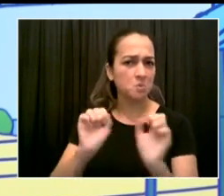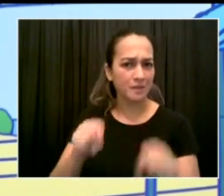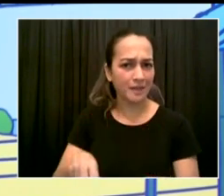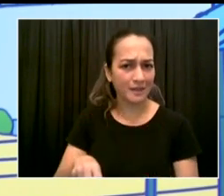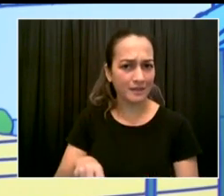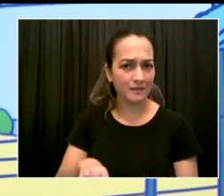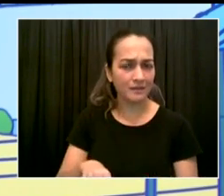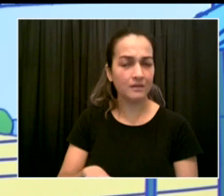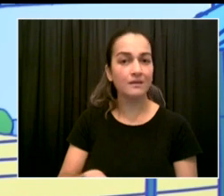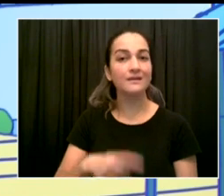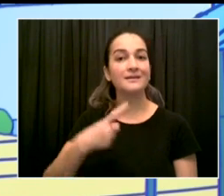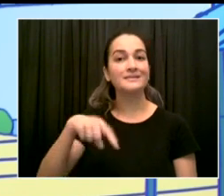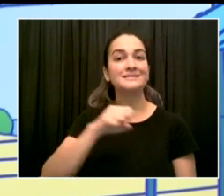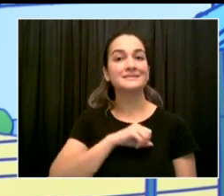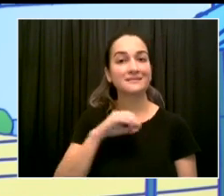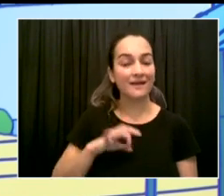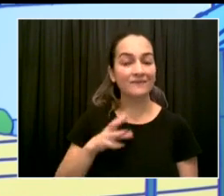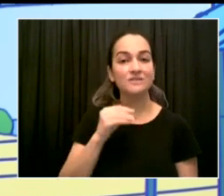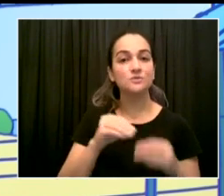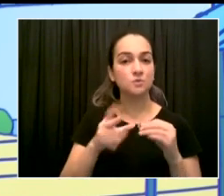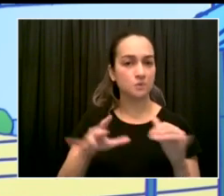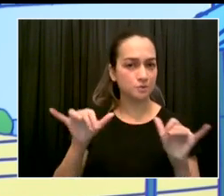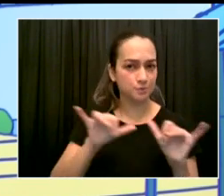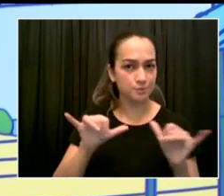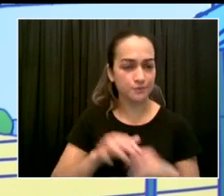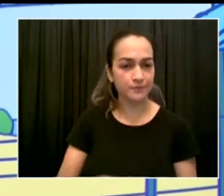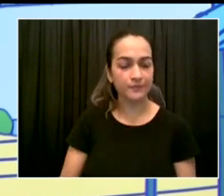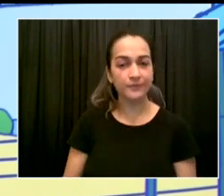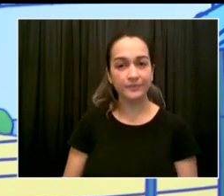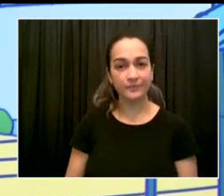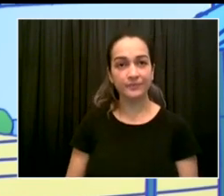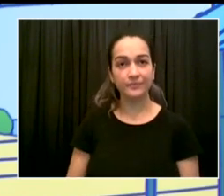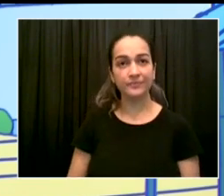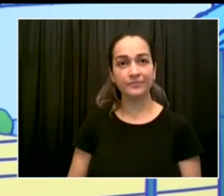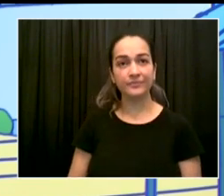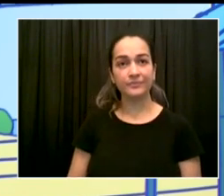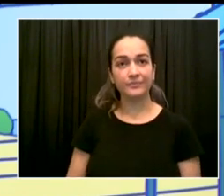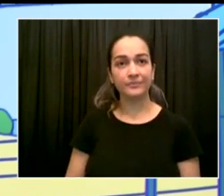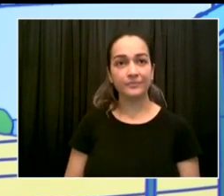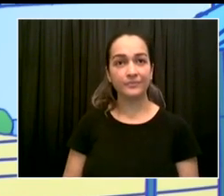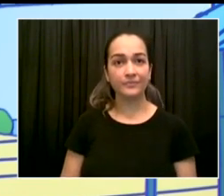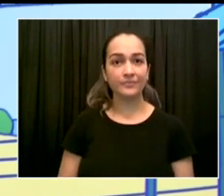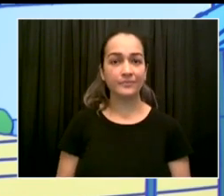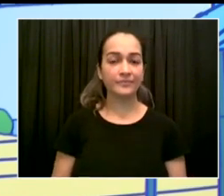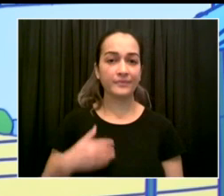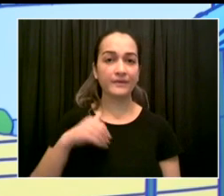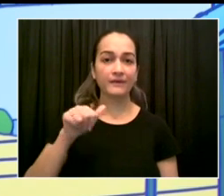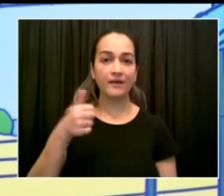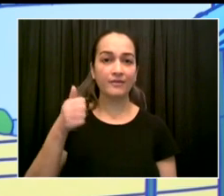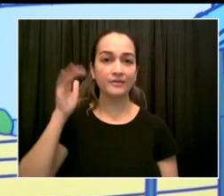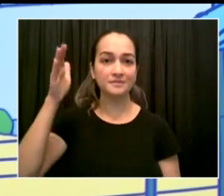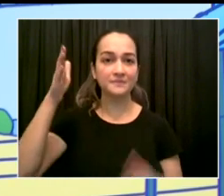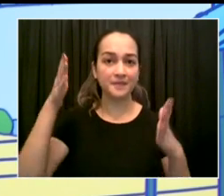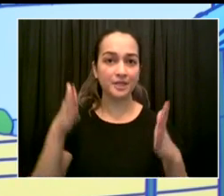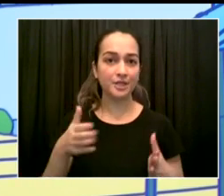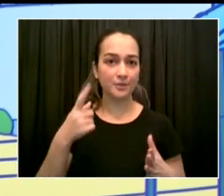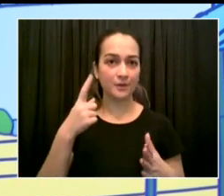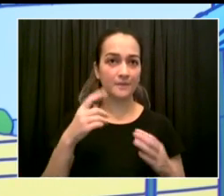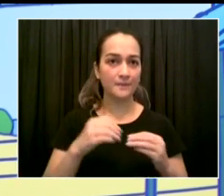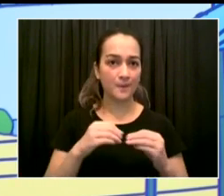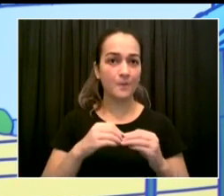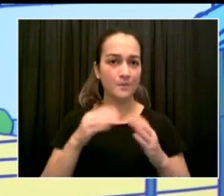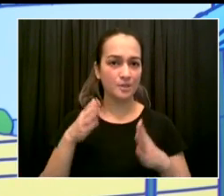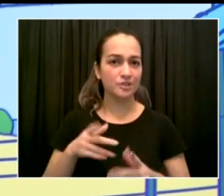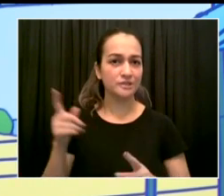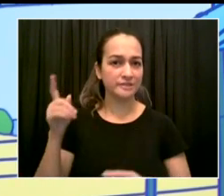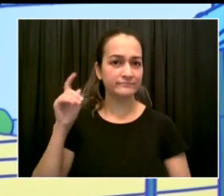are in place. And I want you to hear from a parent now because it's all about our kids and our parents and serving them. And we have a parent from PS71,